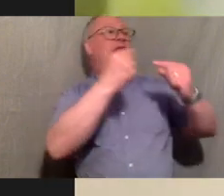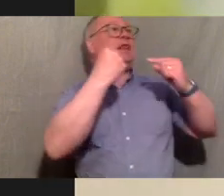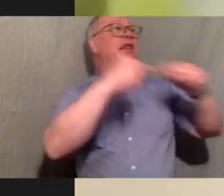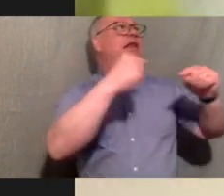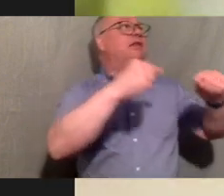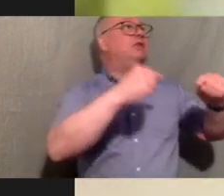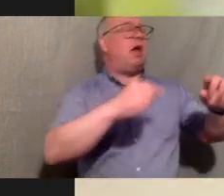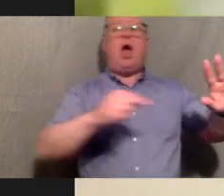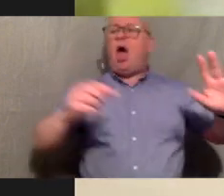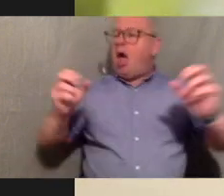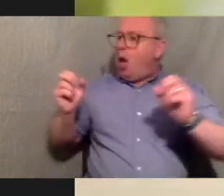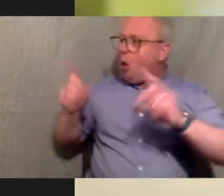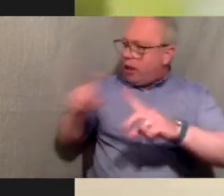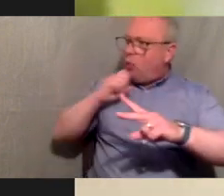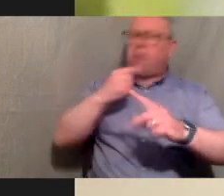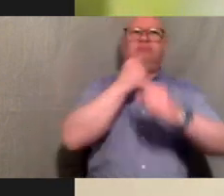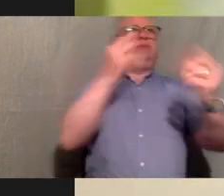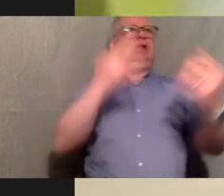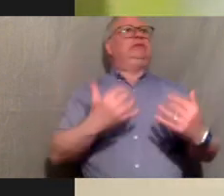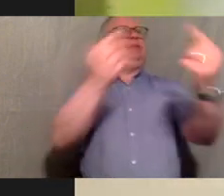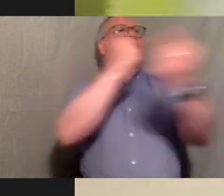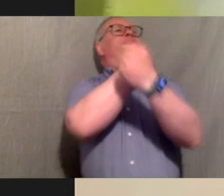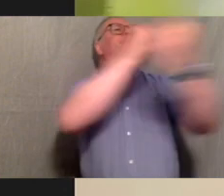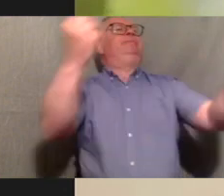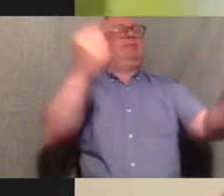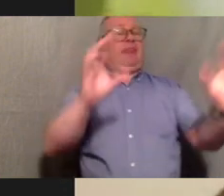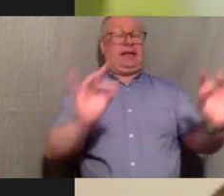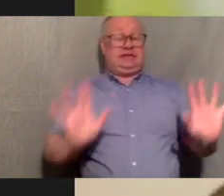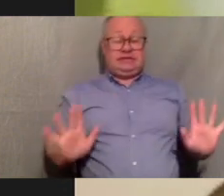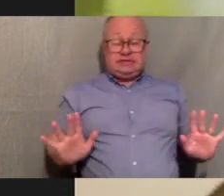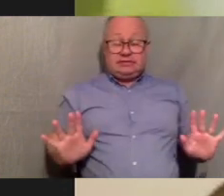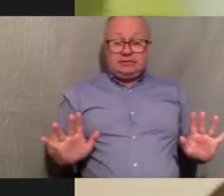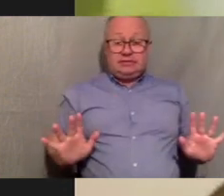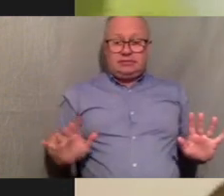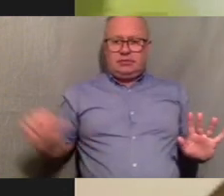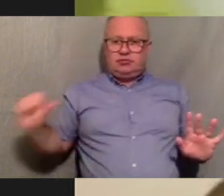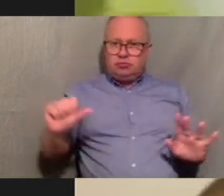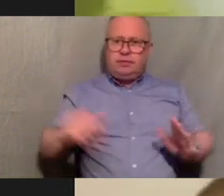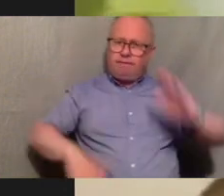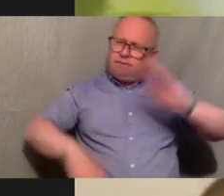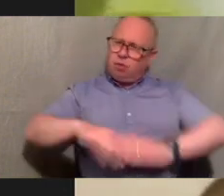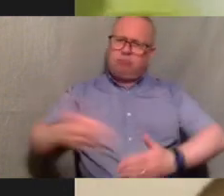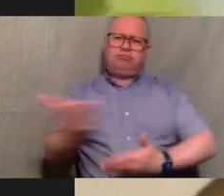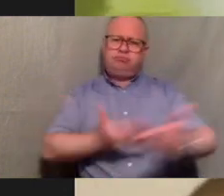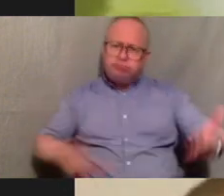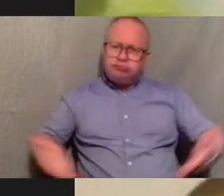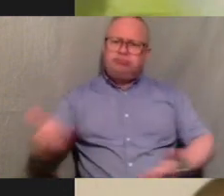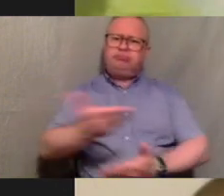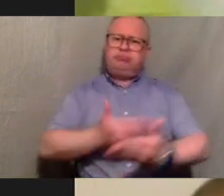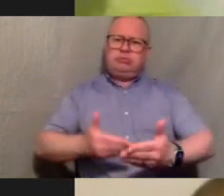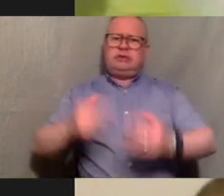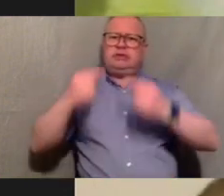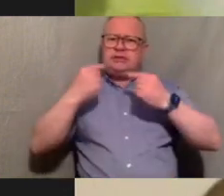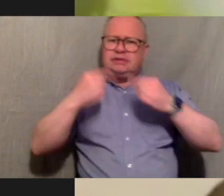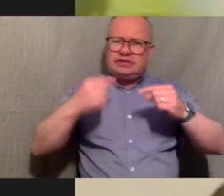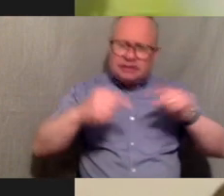conversation done whereas i feel like more conversations should kind of happen within the school and with teachers and pupils themselves and just that education of